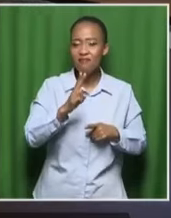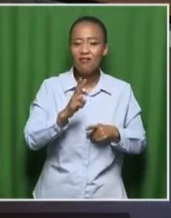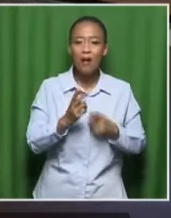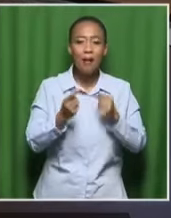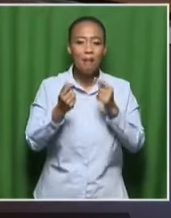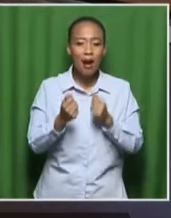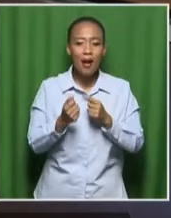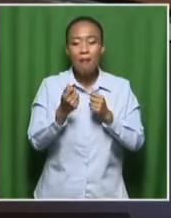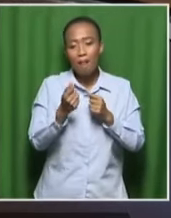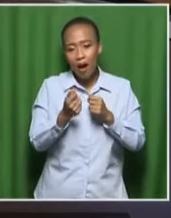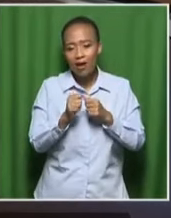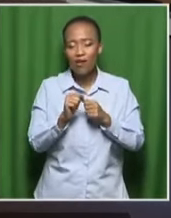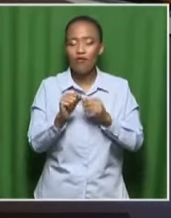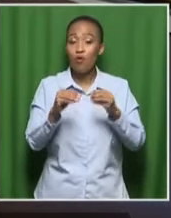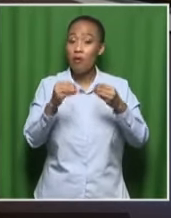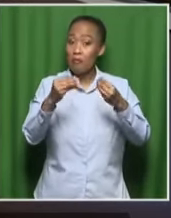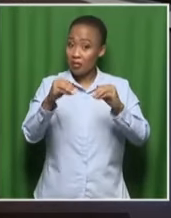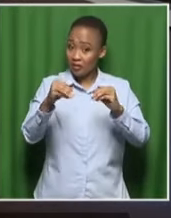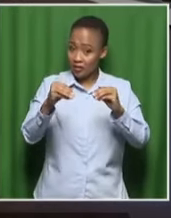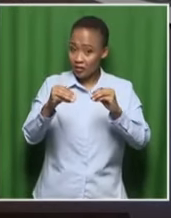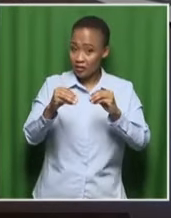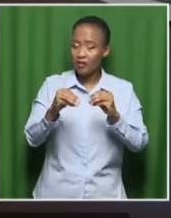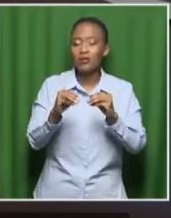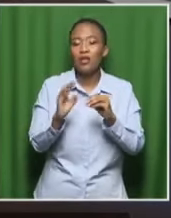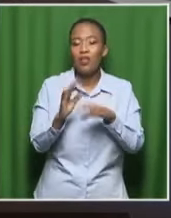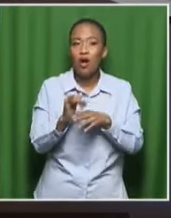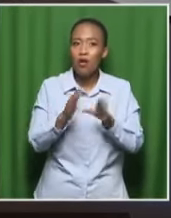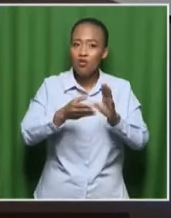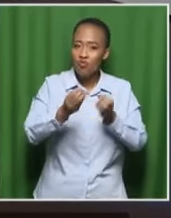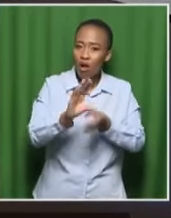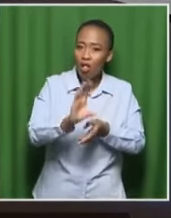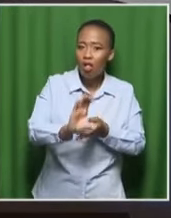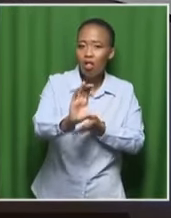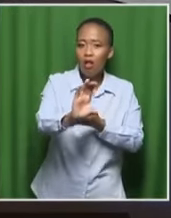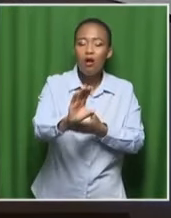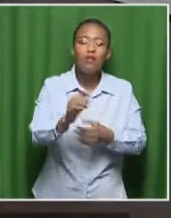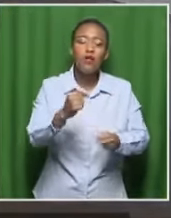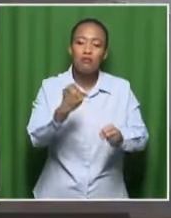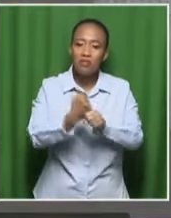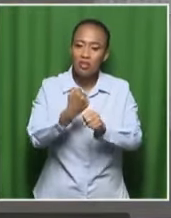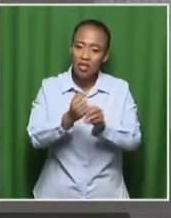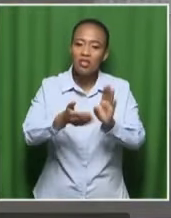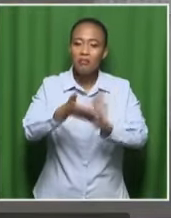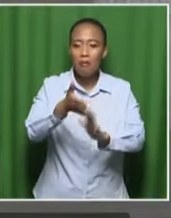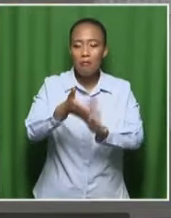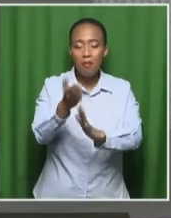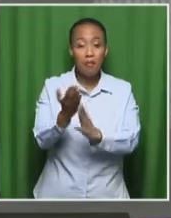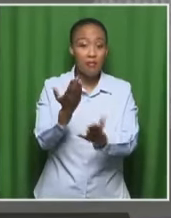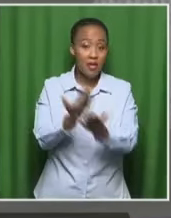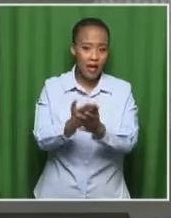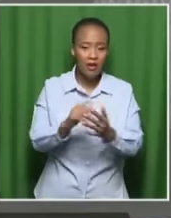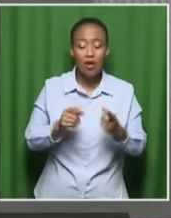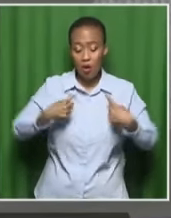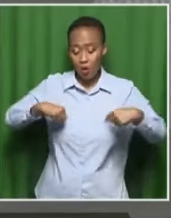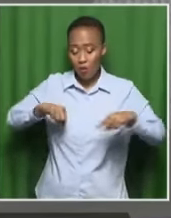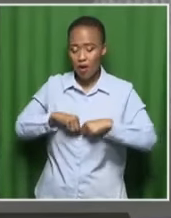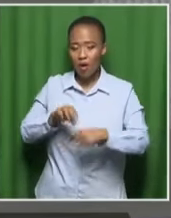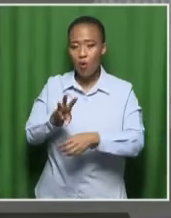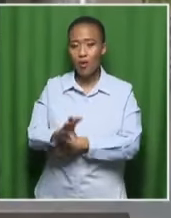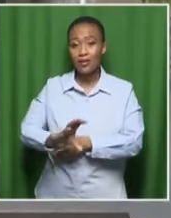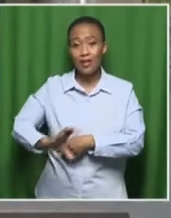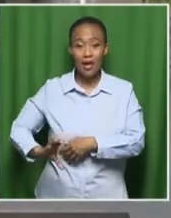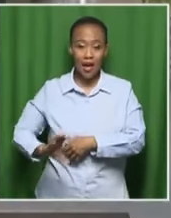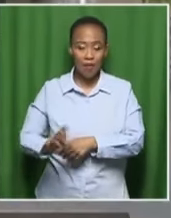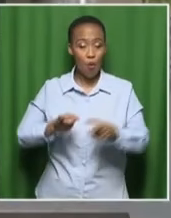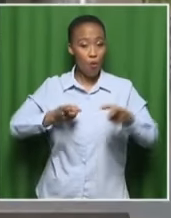enterprises to be able to grow. And it isn't rocket science, Leanne. It's something we are already doing where we govern in the Western Cape. In the